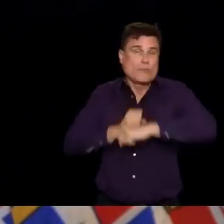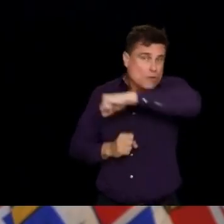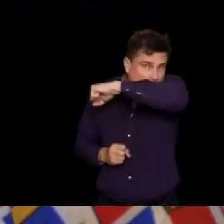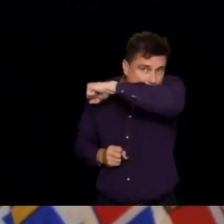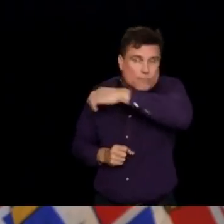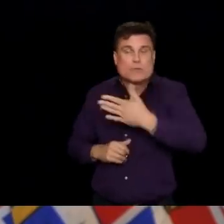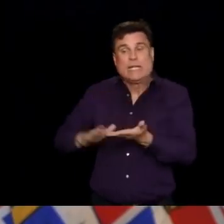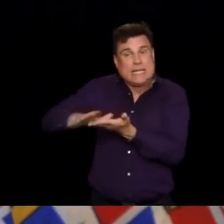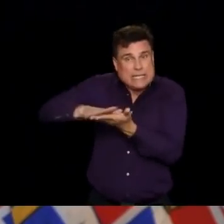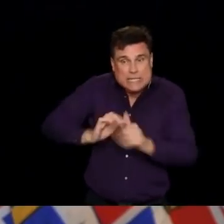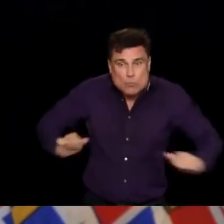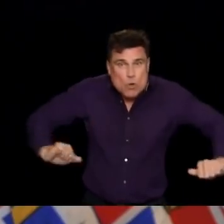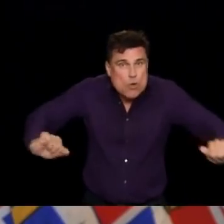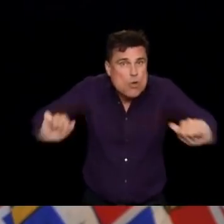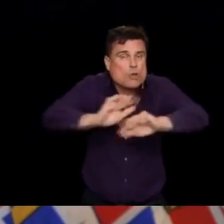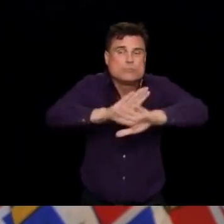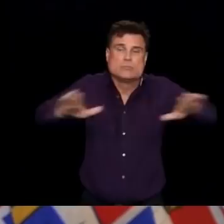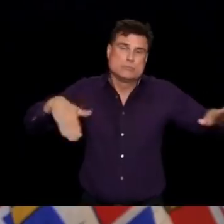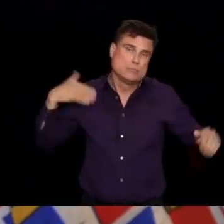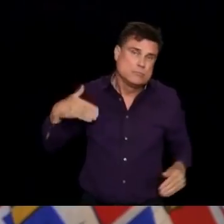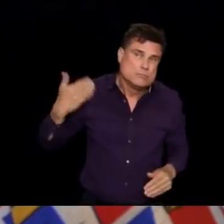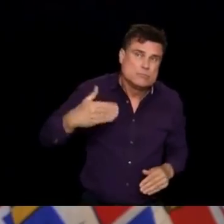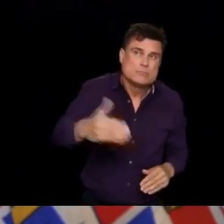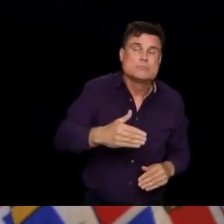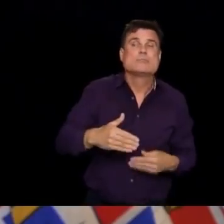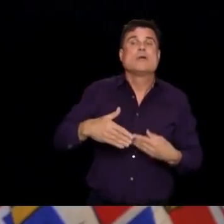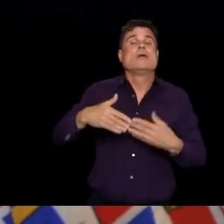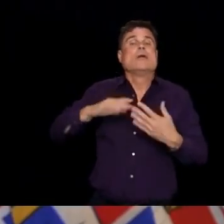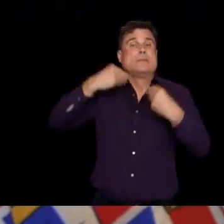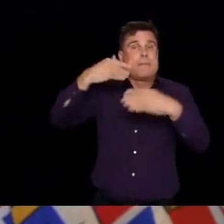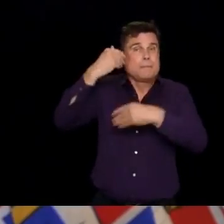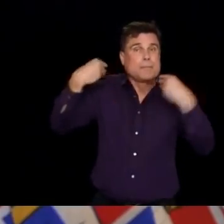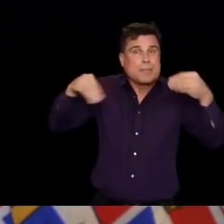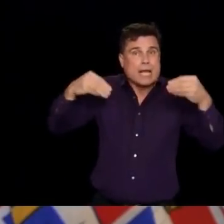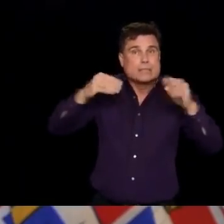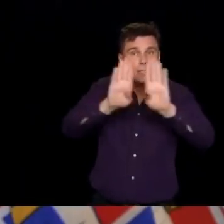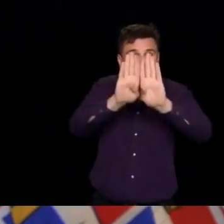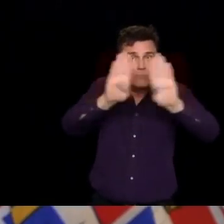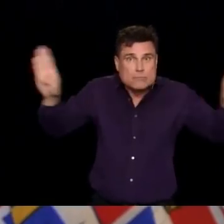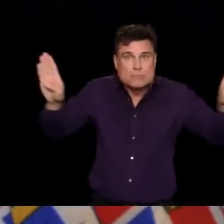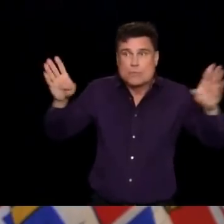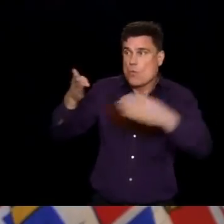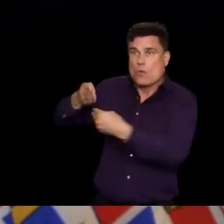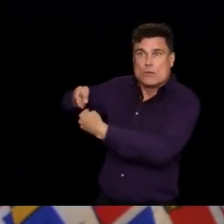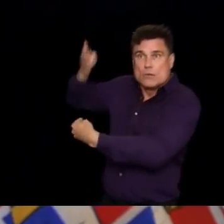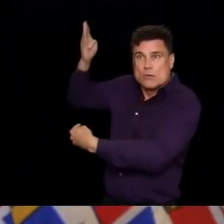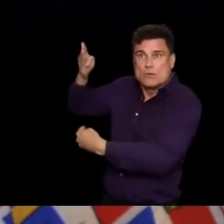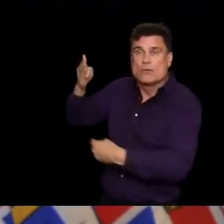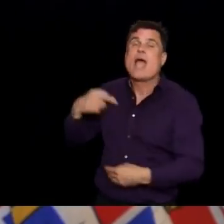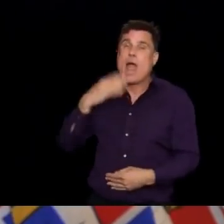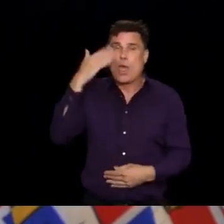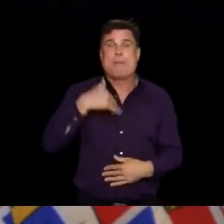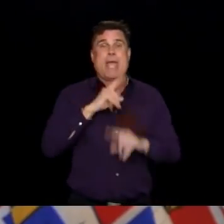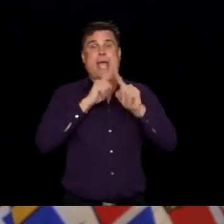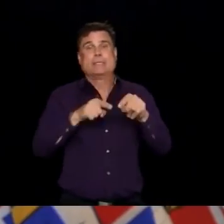cleaning properly, to make sure that we have the personal protective equipment that need, so it is kind of a long answer.